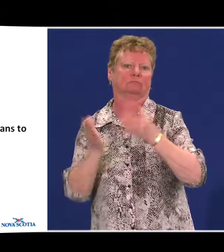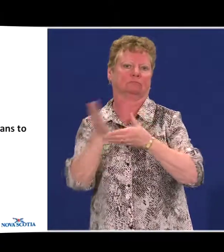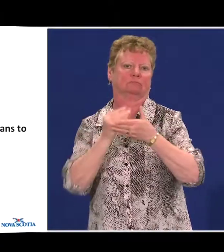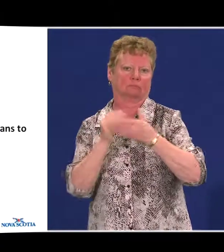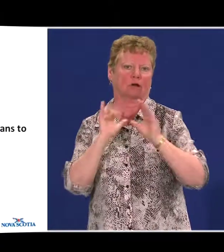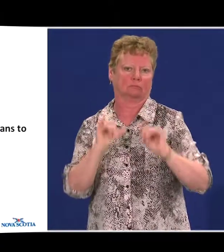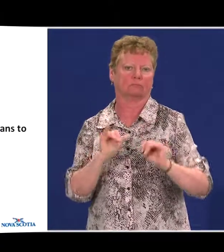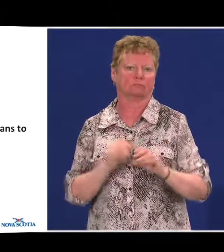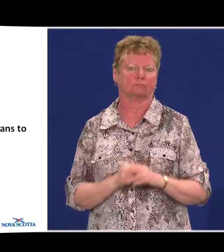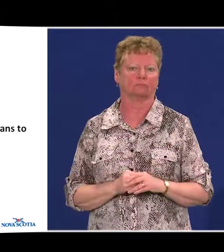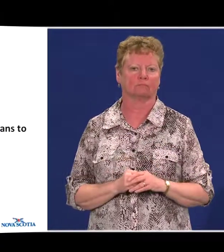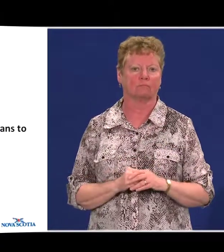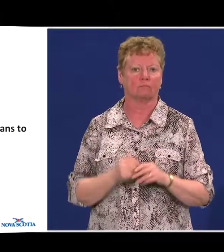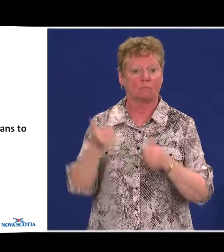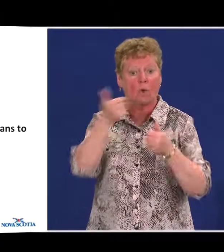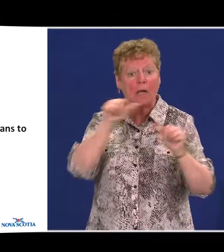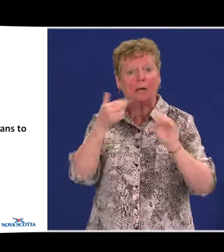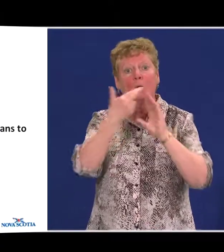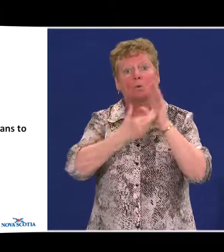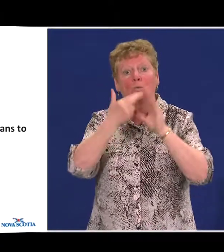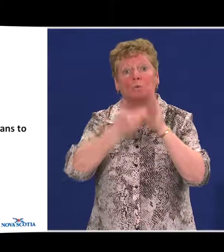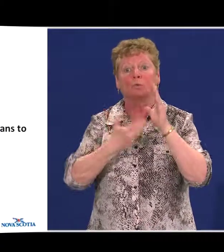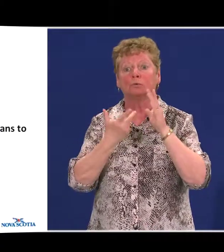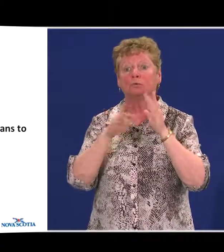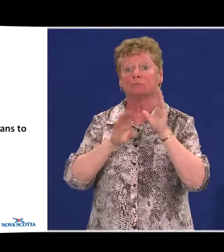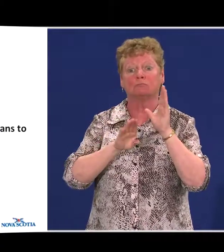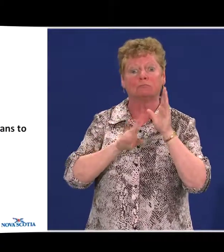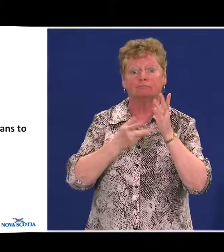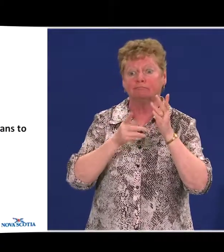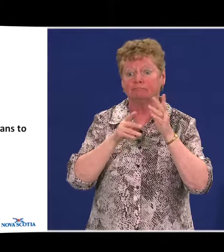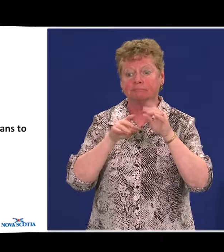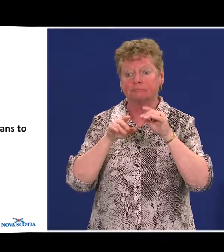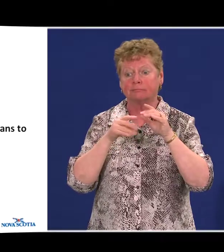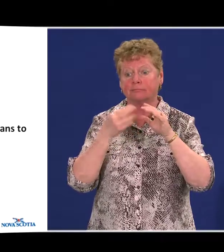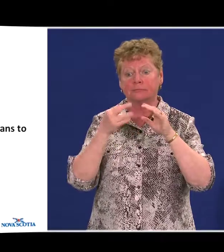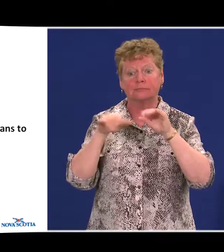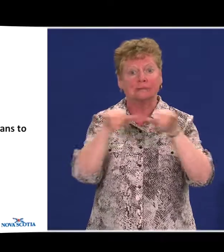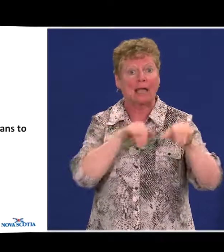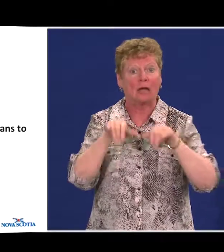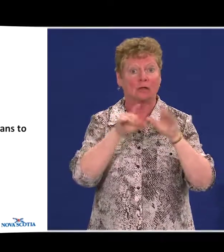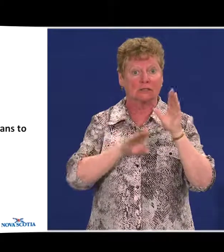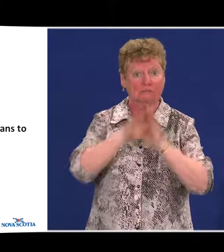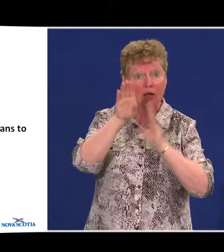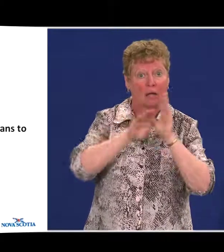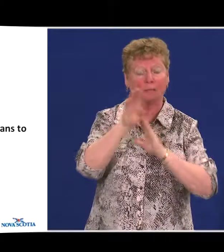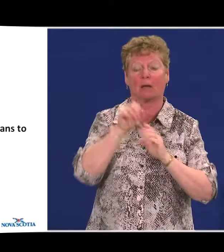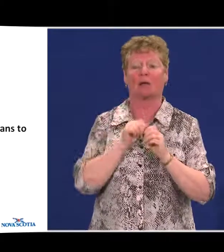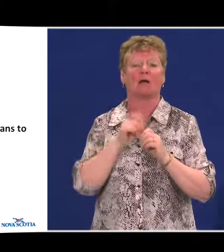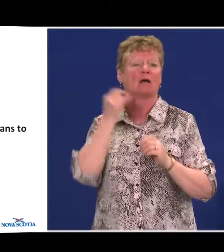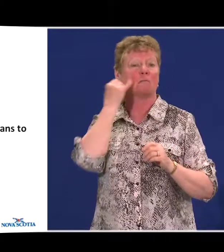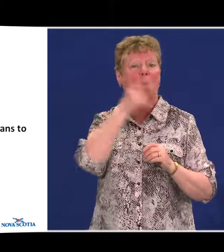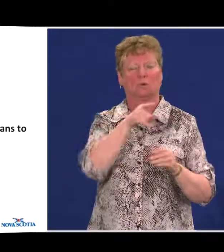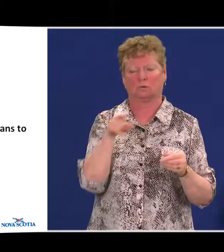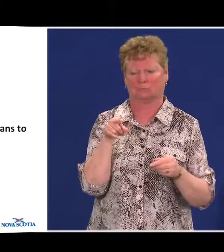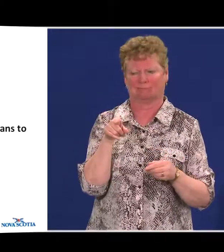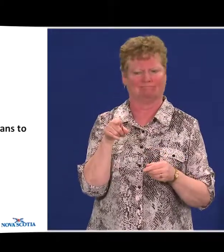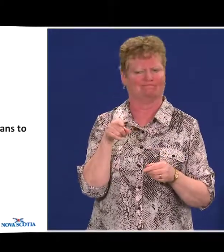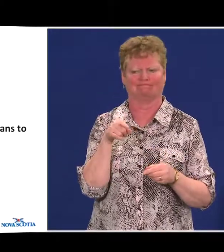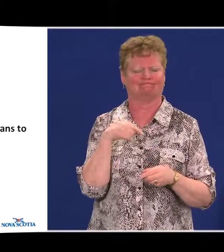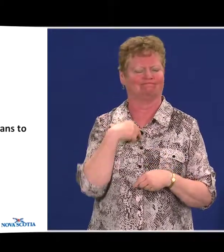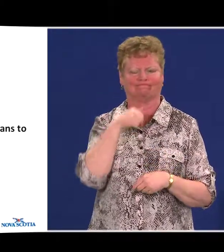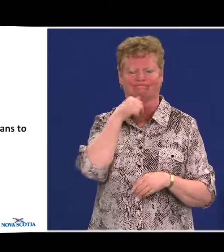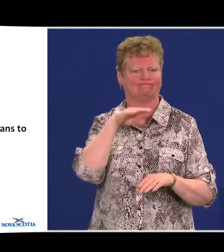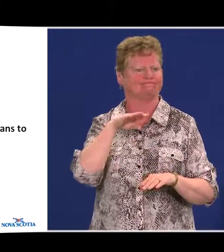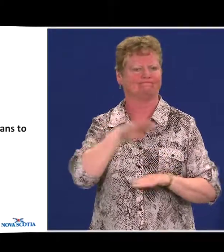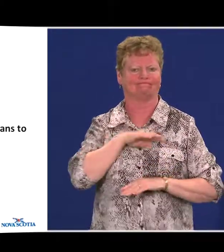Any standard developed should include a means to appeal. That means if you don't agree with the standard or